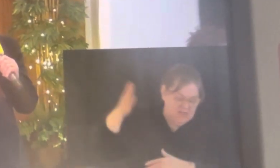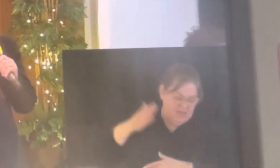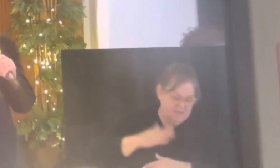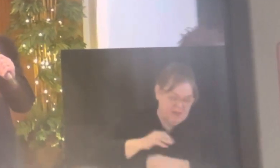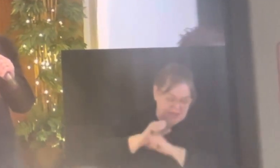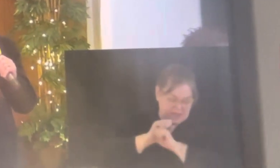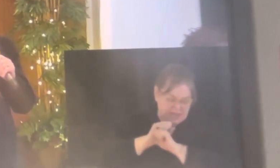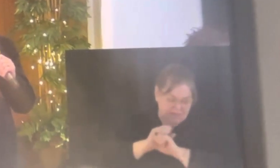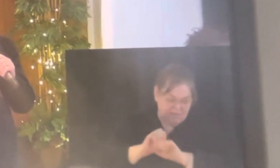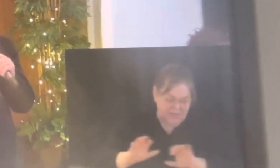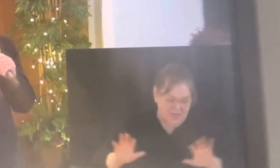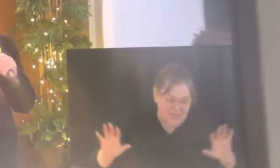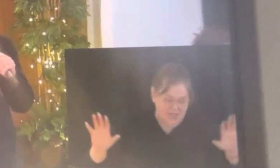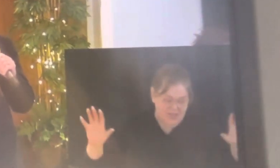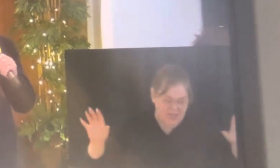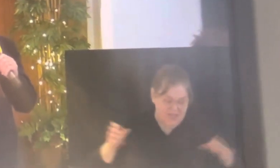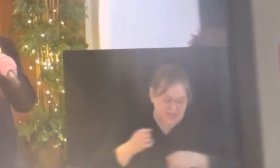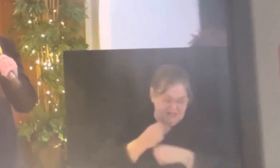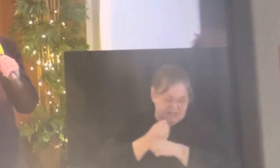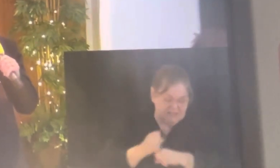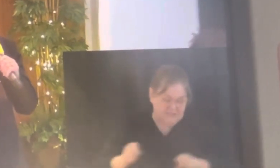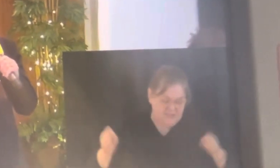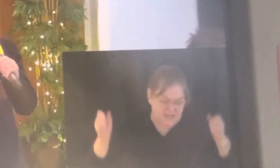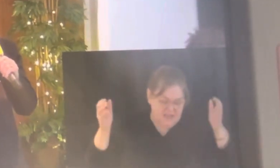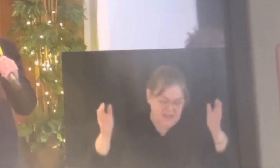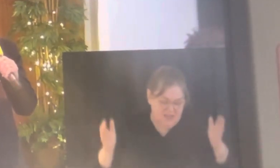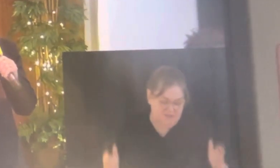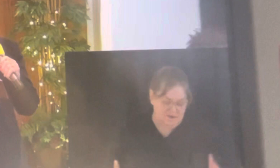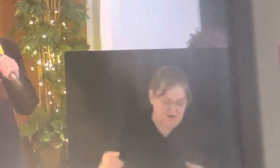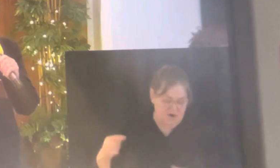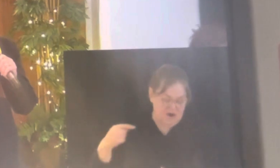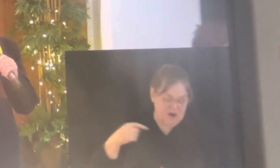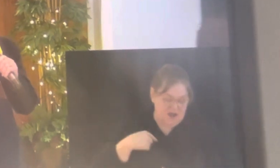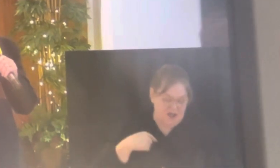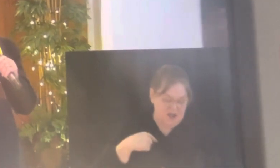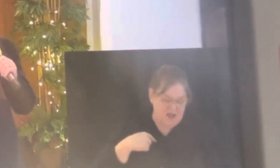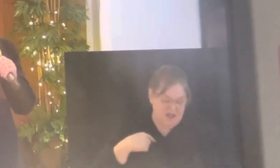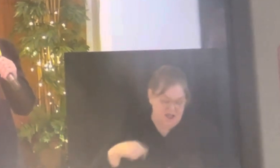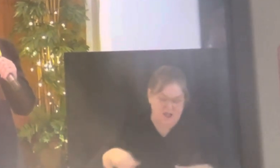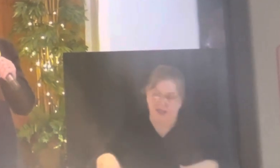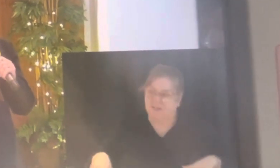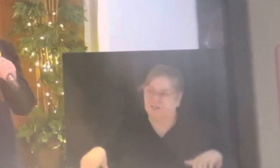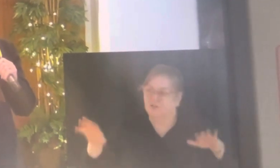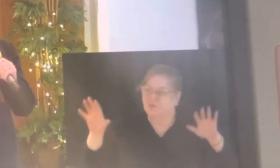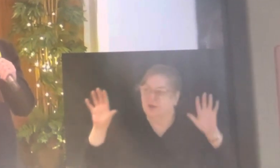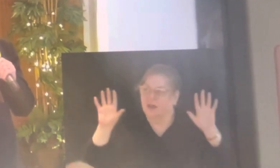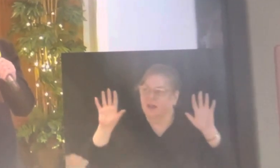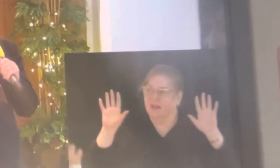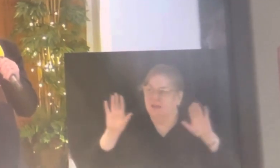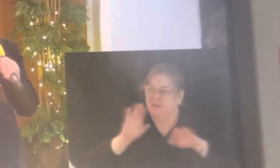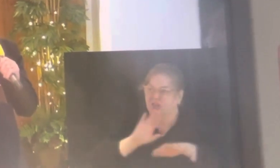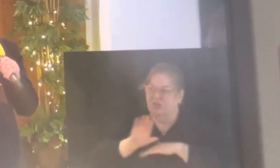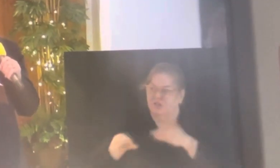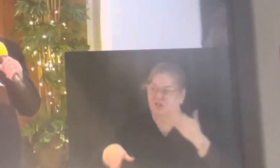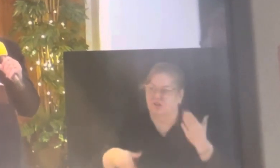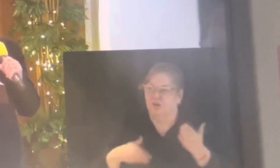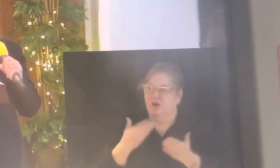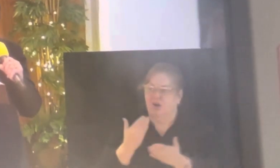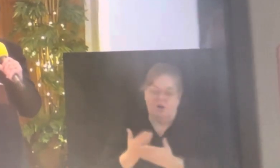Thee, my blessed Savior, I surrender